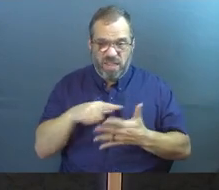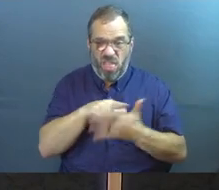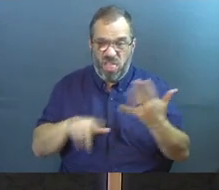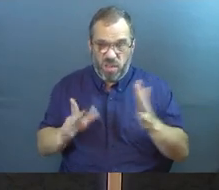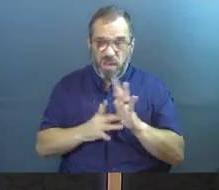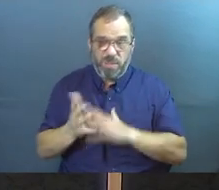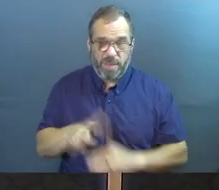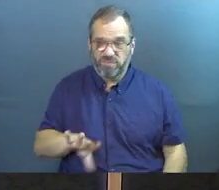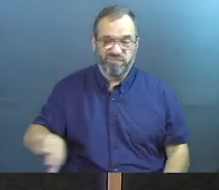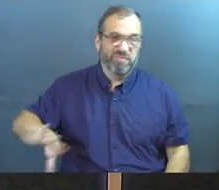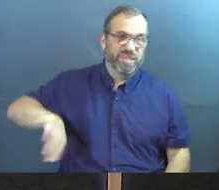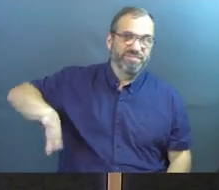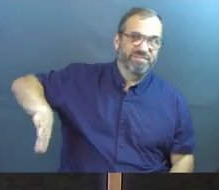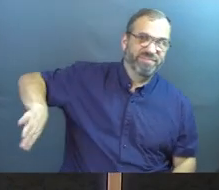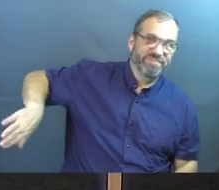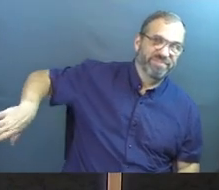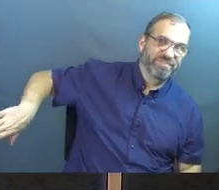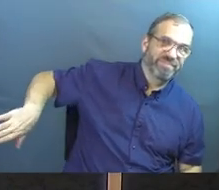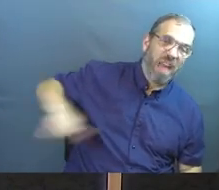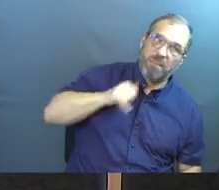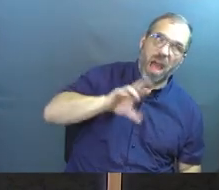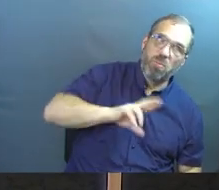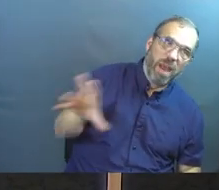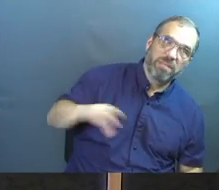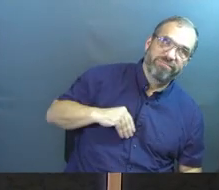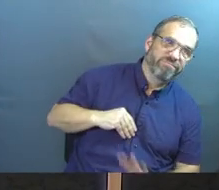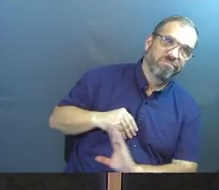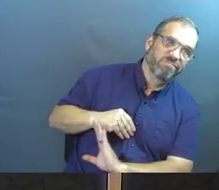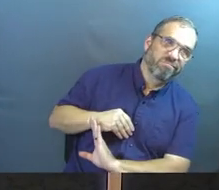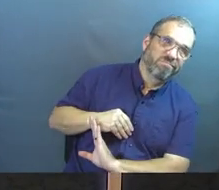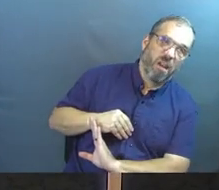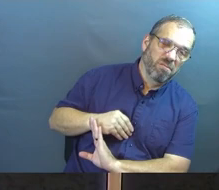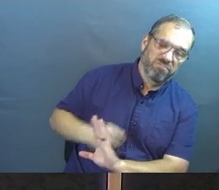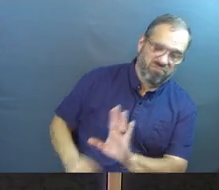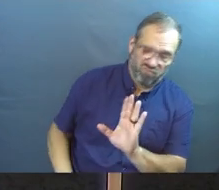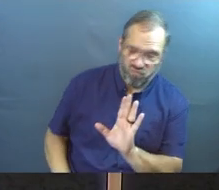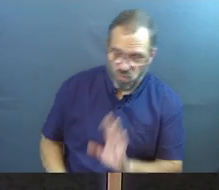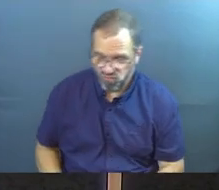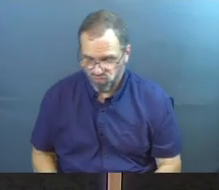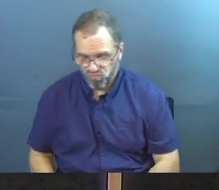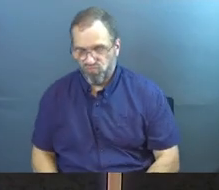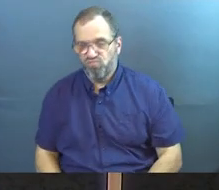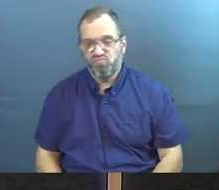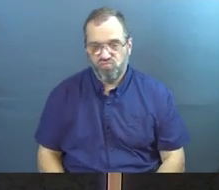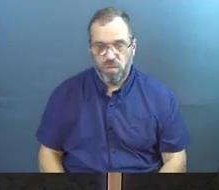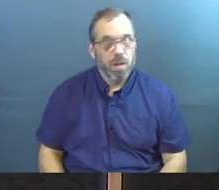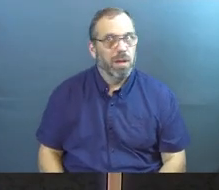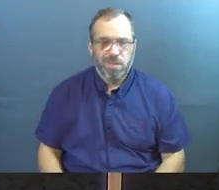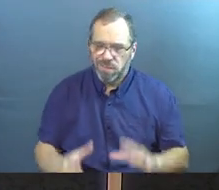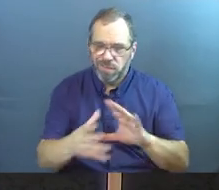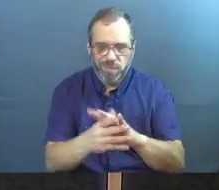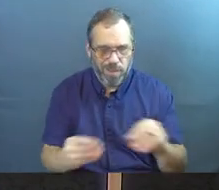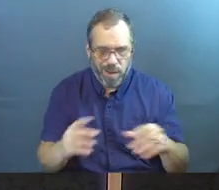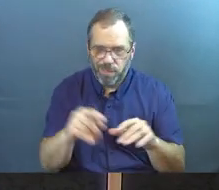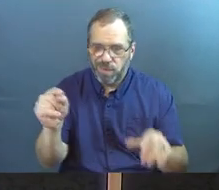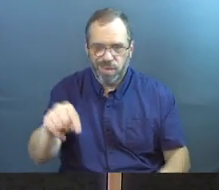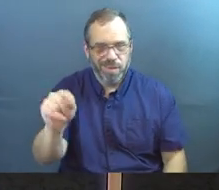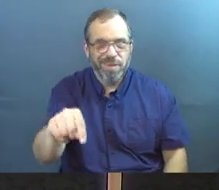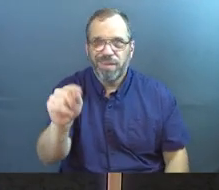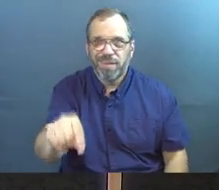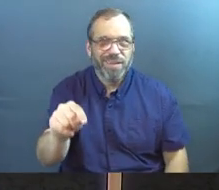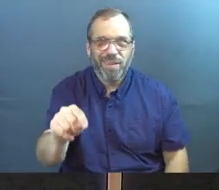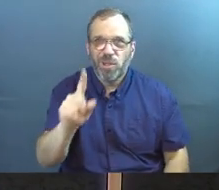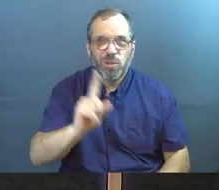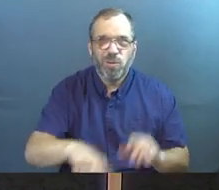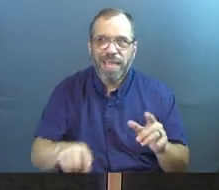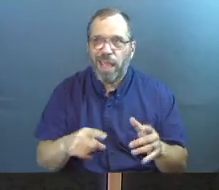stuff in the scripture, I'm not really ready to take that stuff yet. See, this parable doesn't, it doesn't let